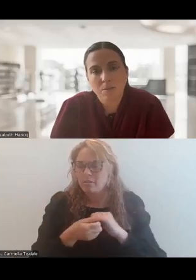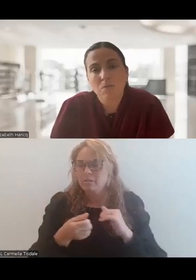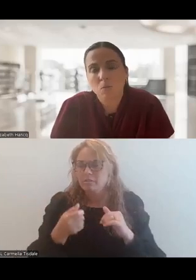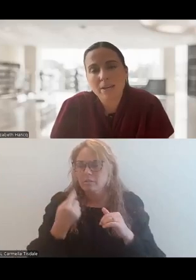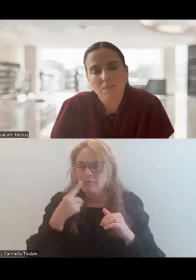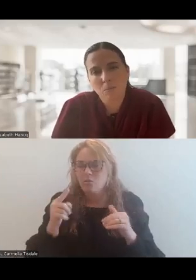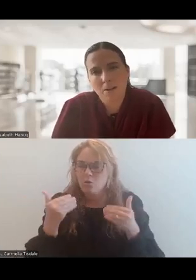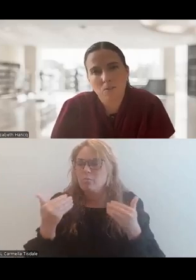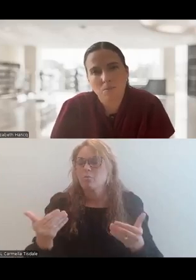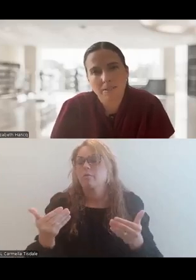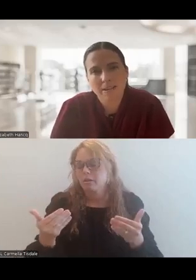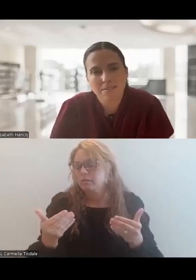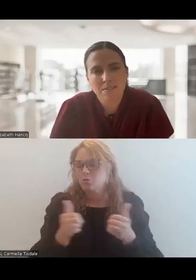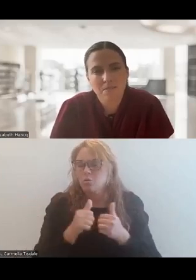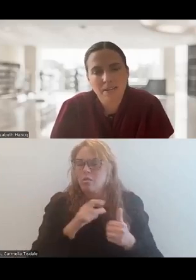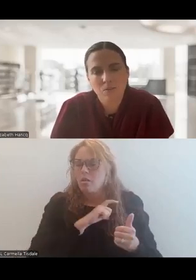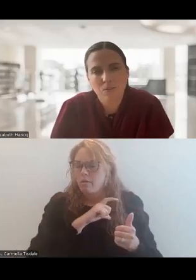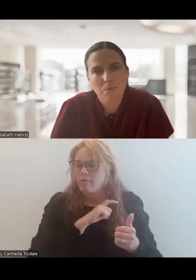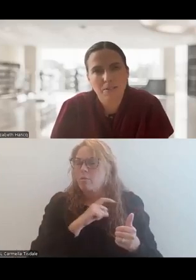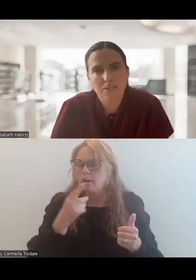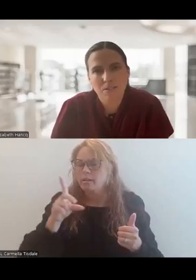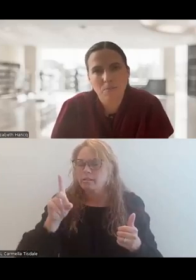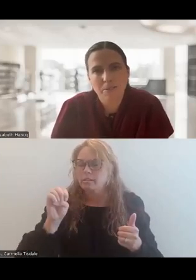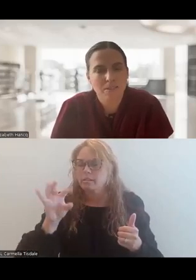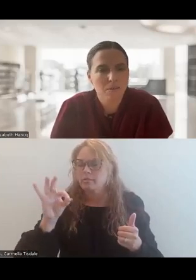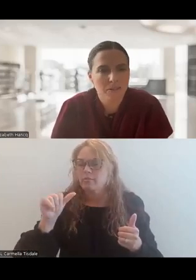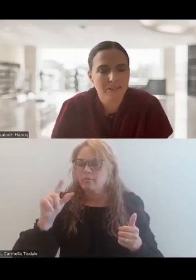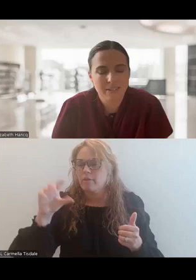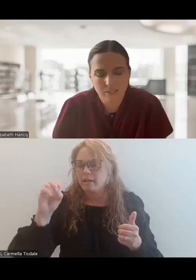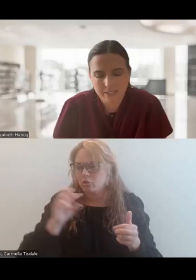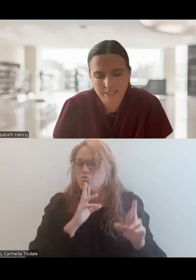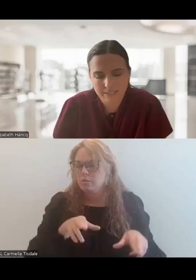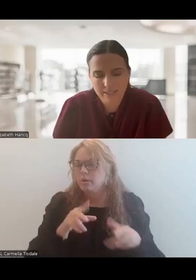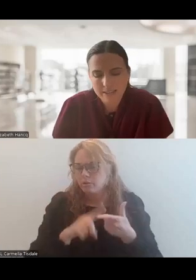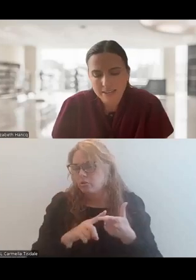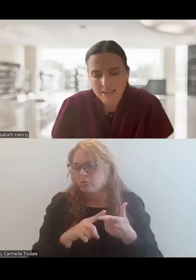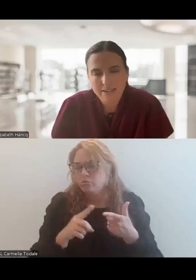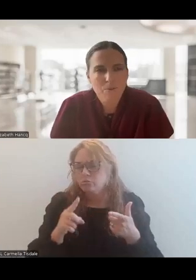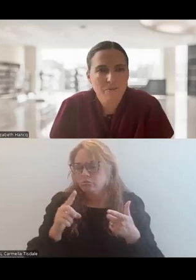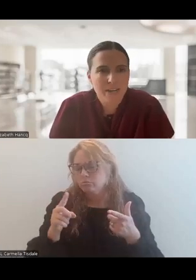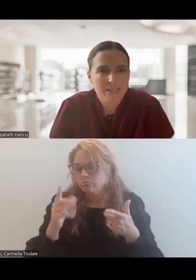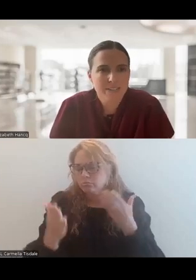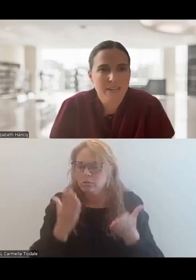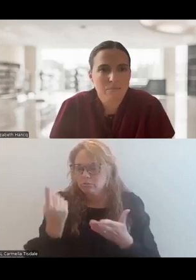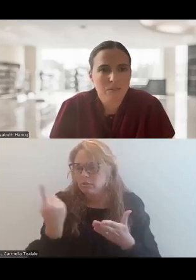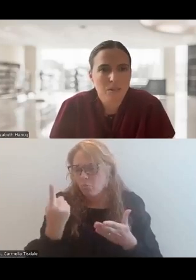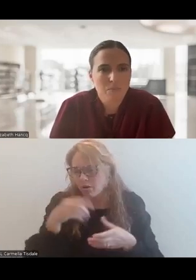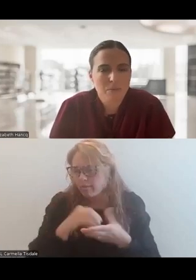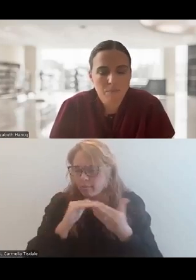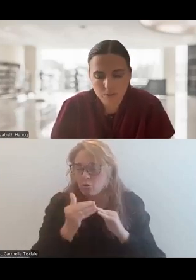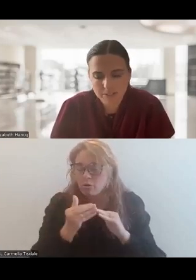towards and moving away from law enforcement as the de facto responder to someone in the community in crisis. And it provides